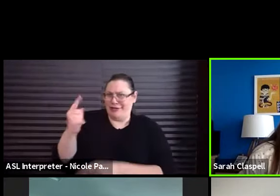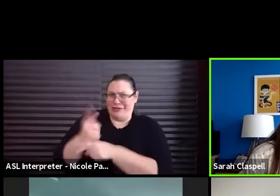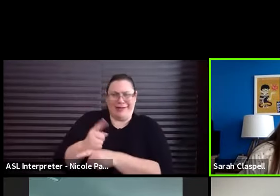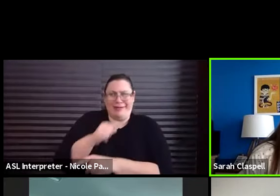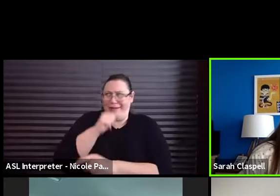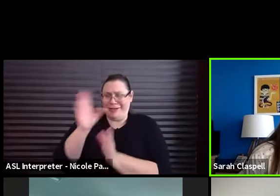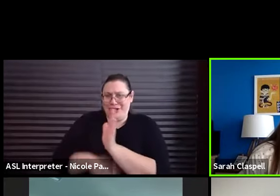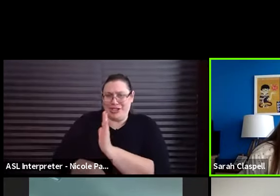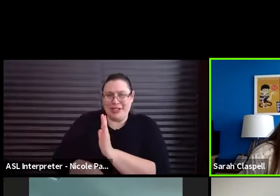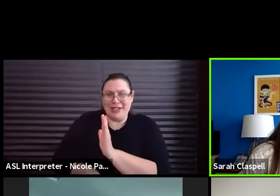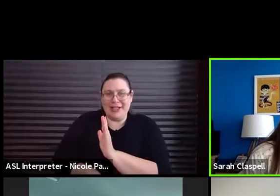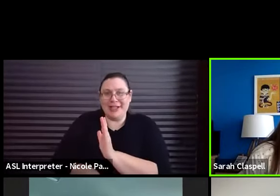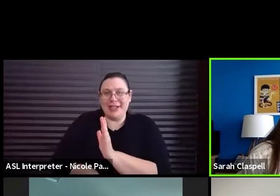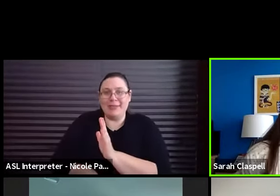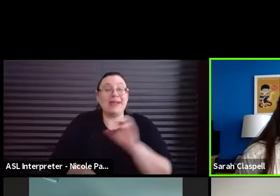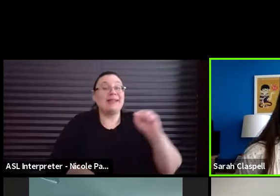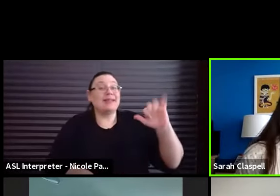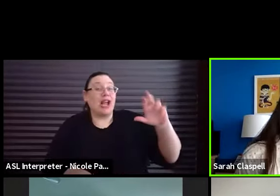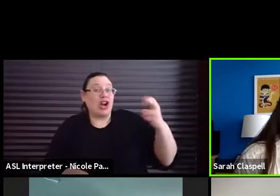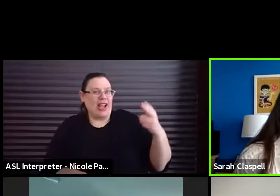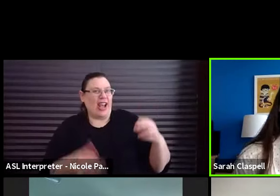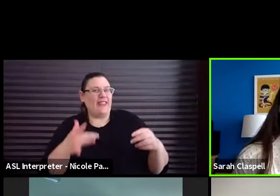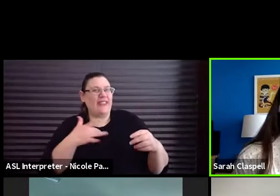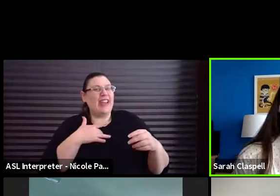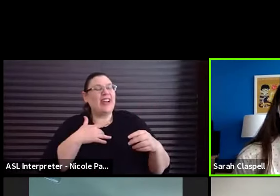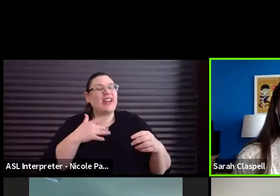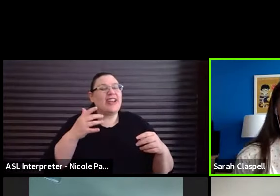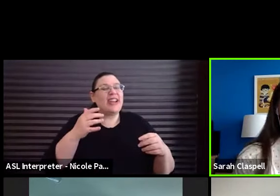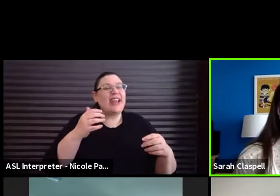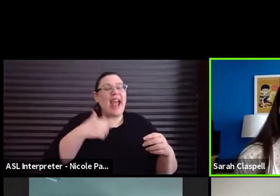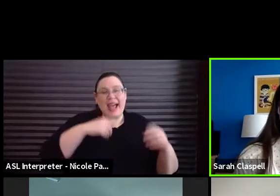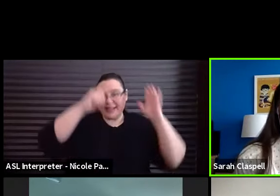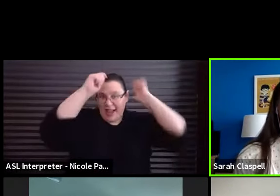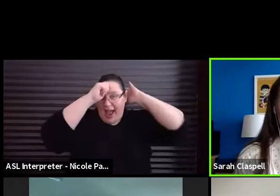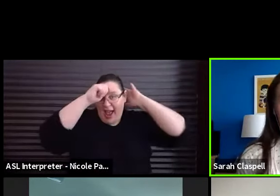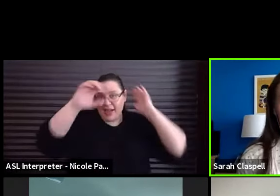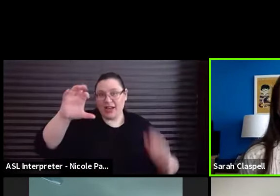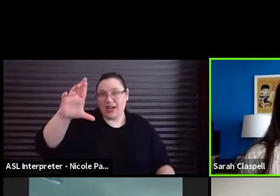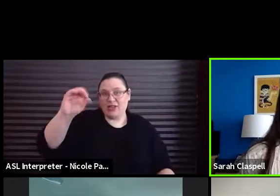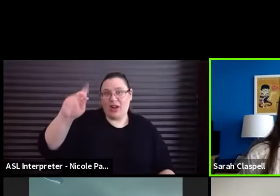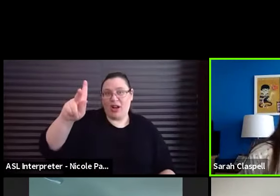I feel like this character wears, wears like a crocodile Dundee hat everywhere.